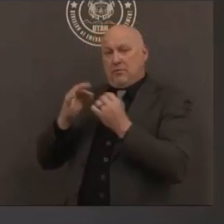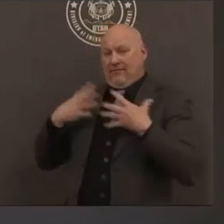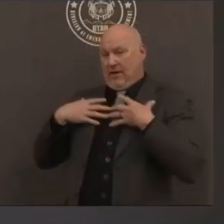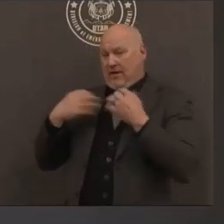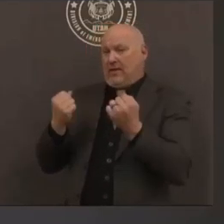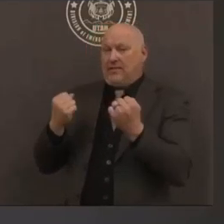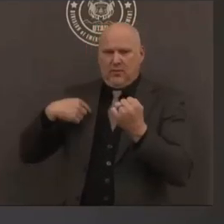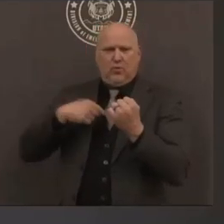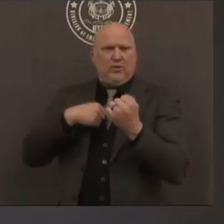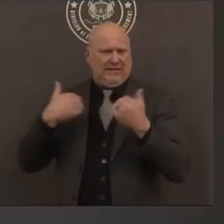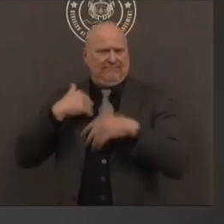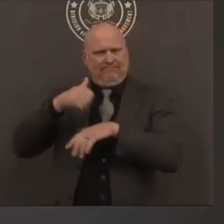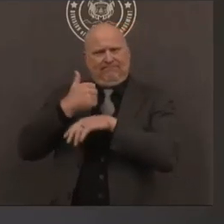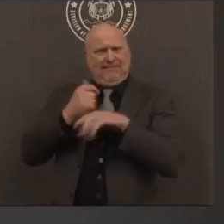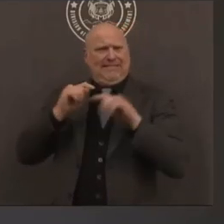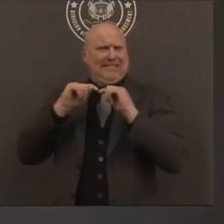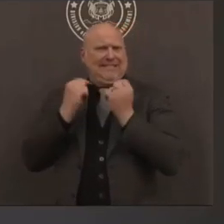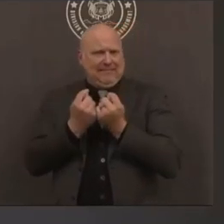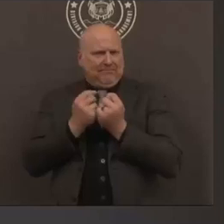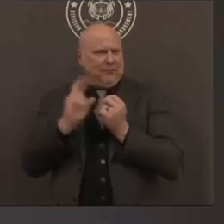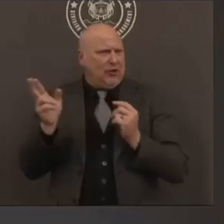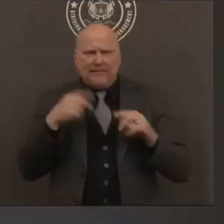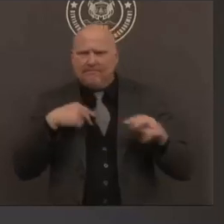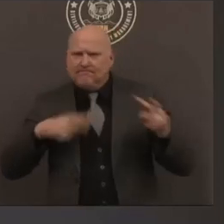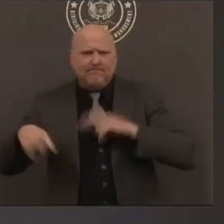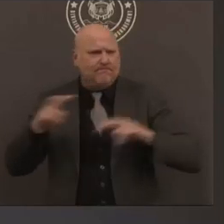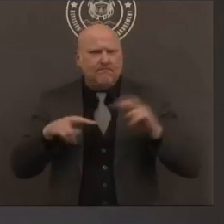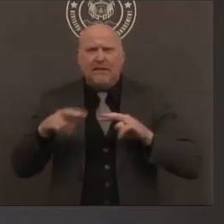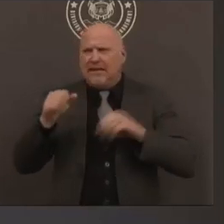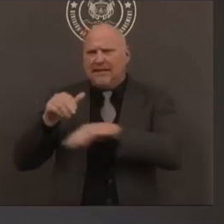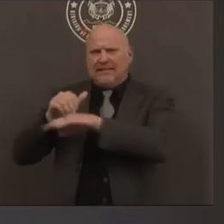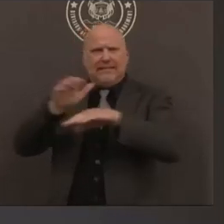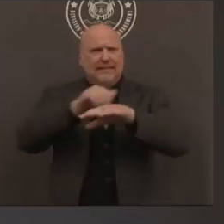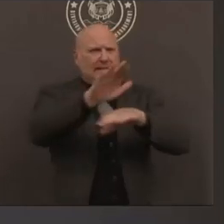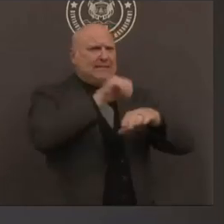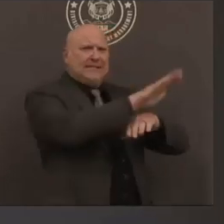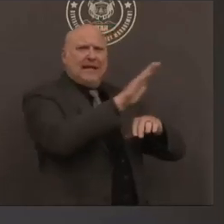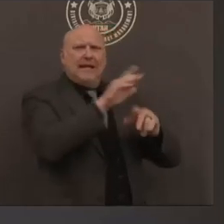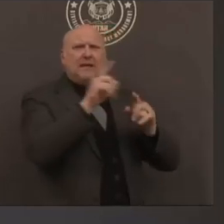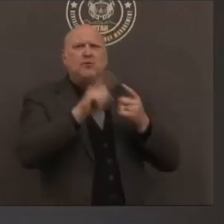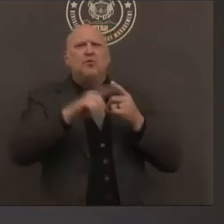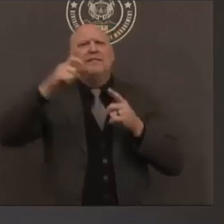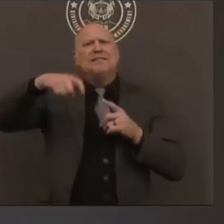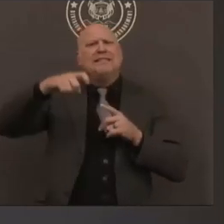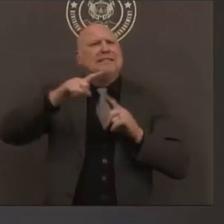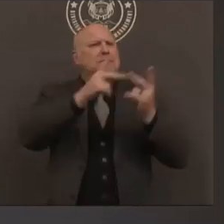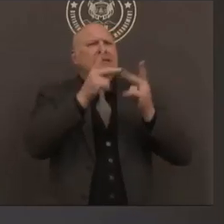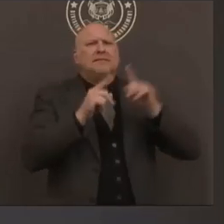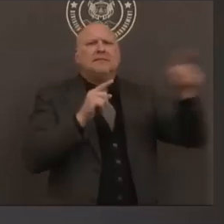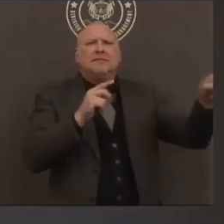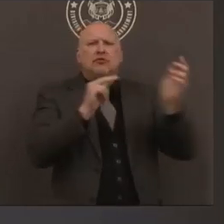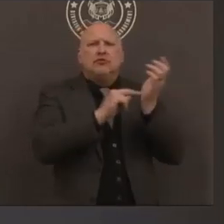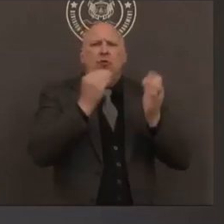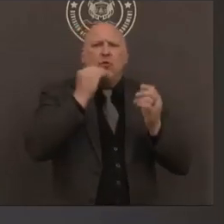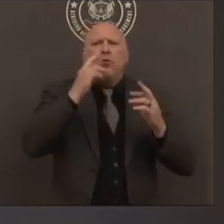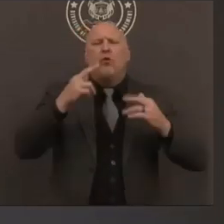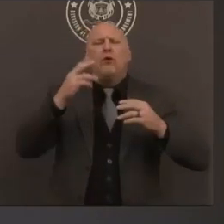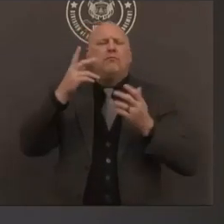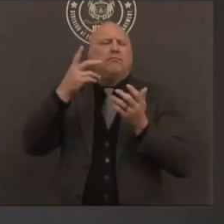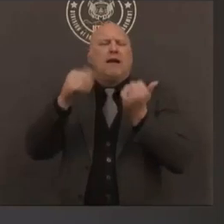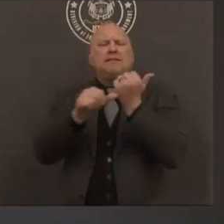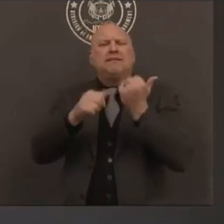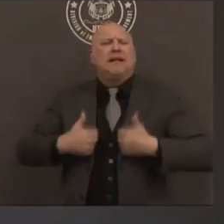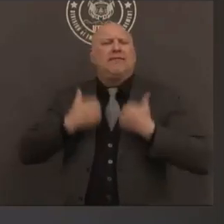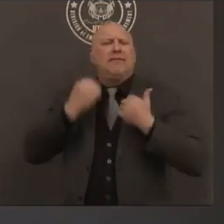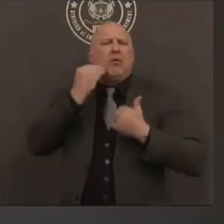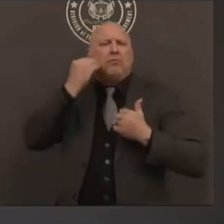who will be deployed to long-term care facilities in the event that they need a surge in medical care capacity so this is going to